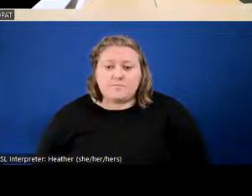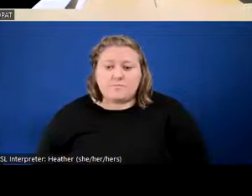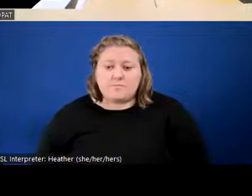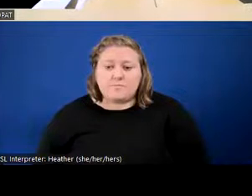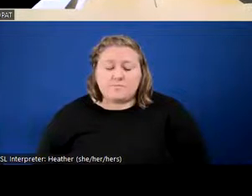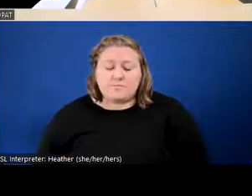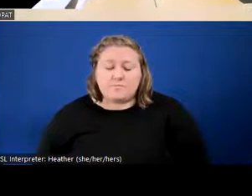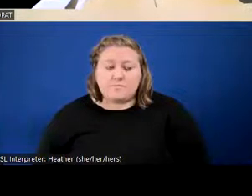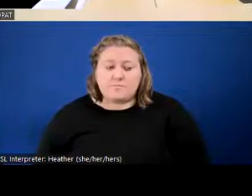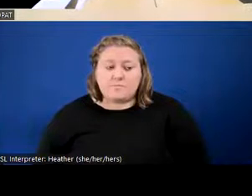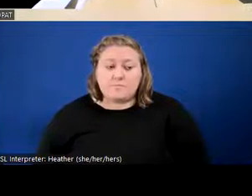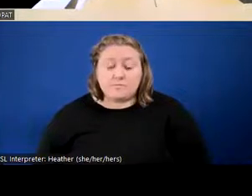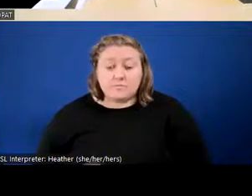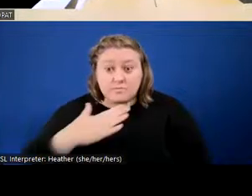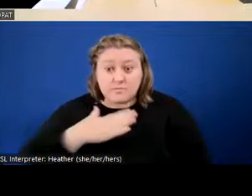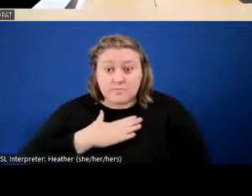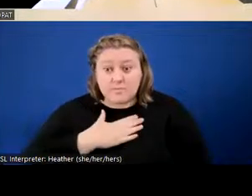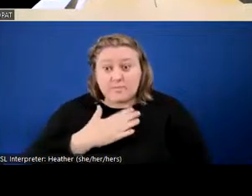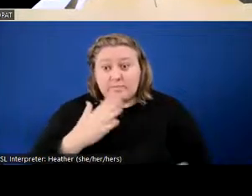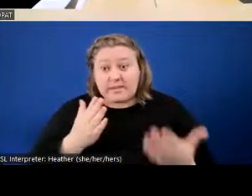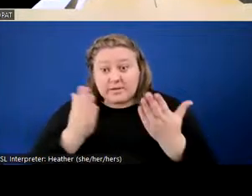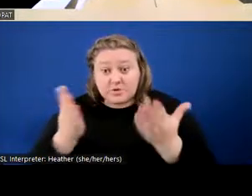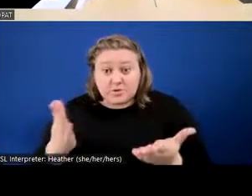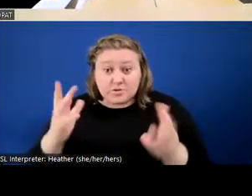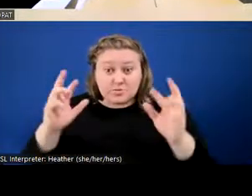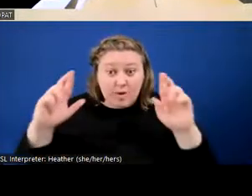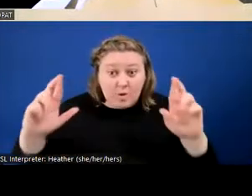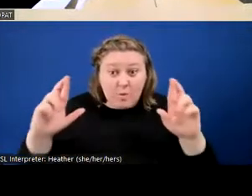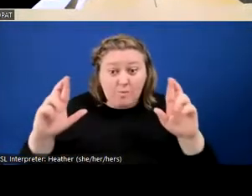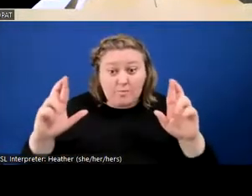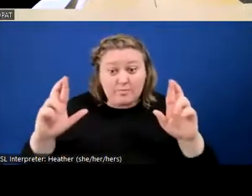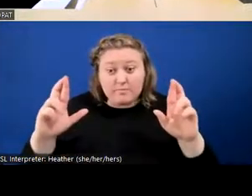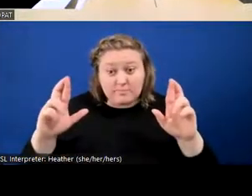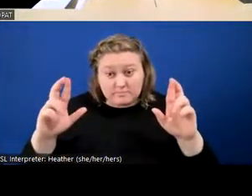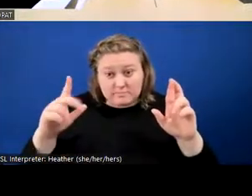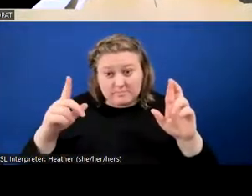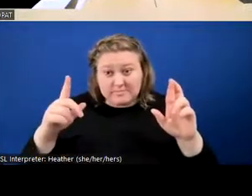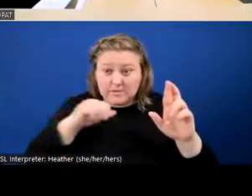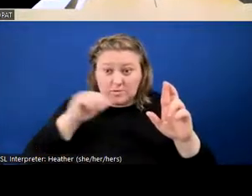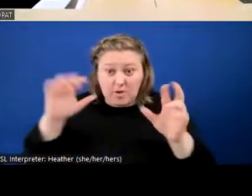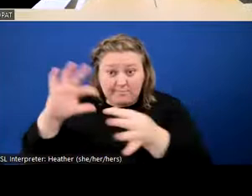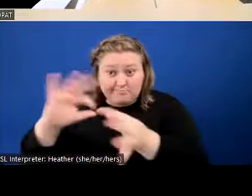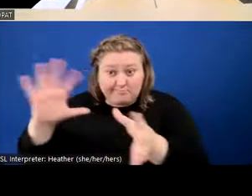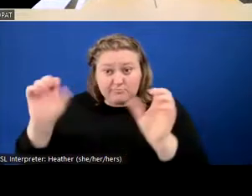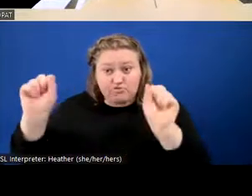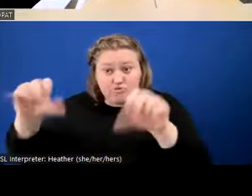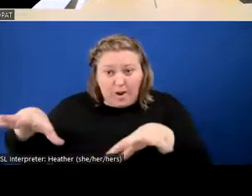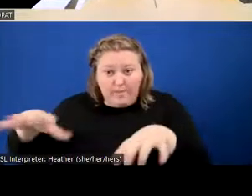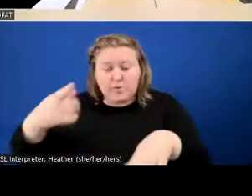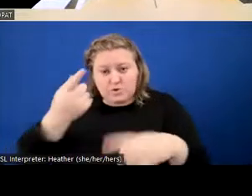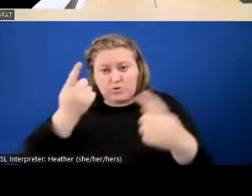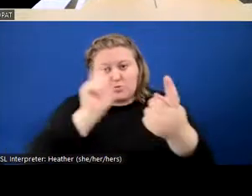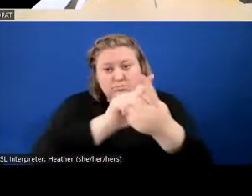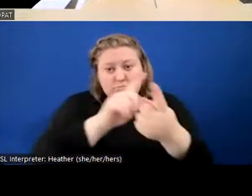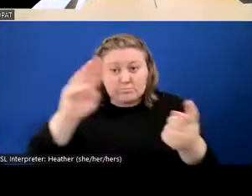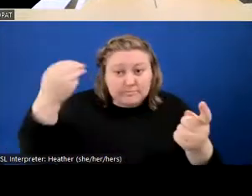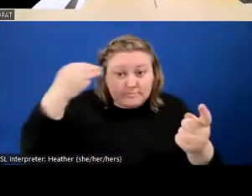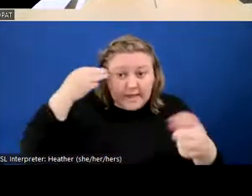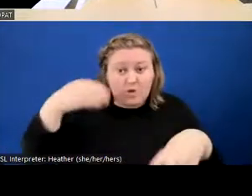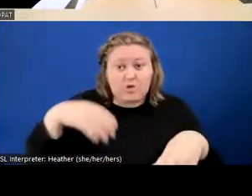and my hope is that you won't drop it, that you will talk to the mayor and others